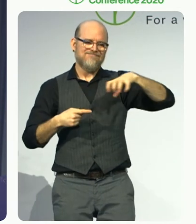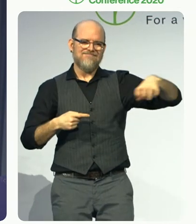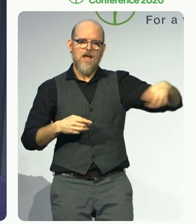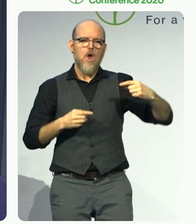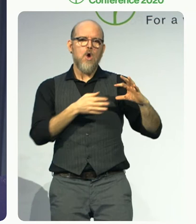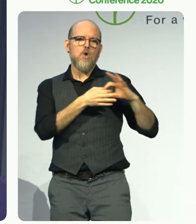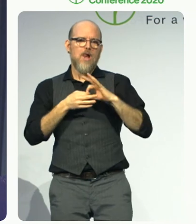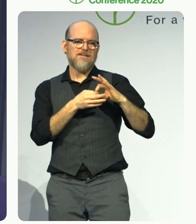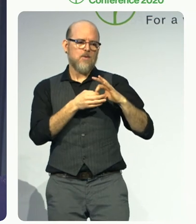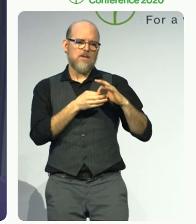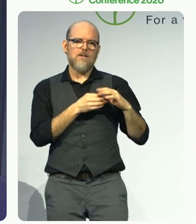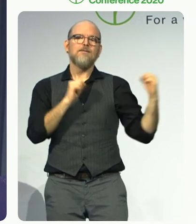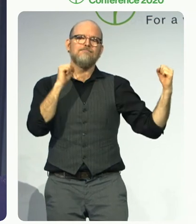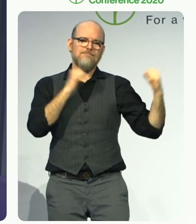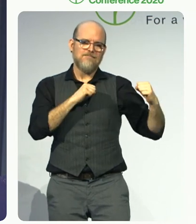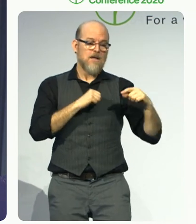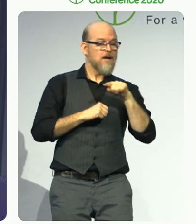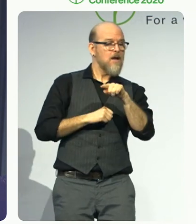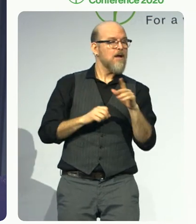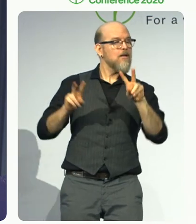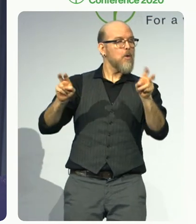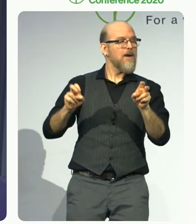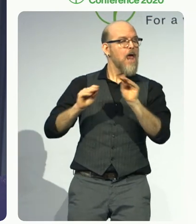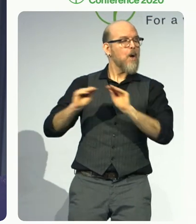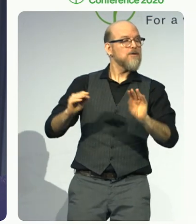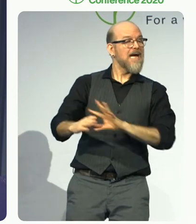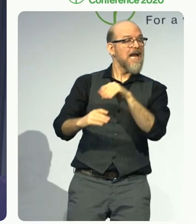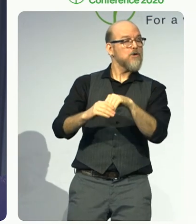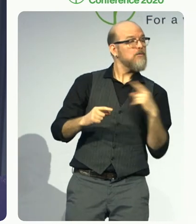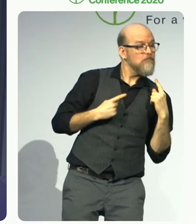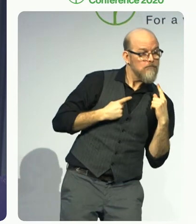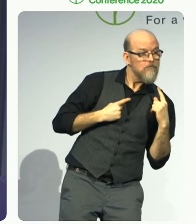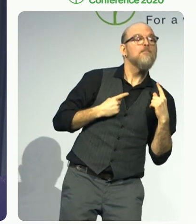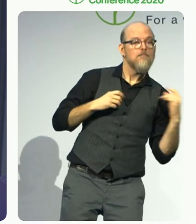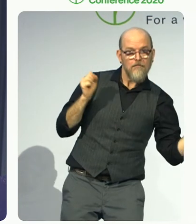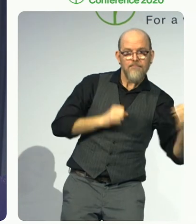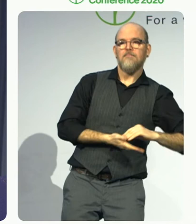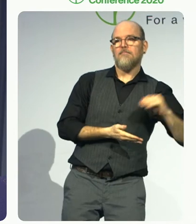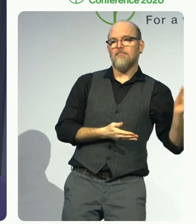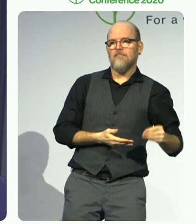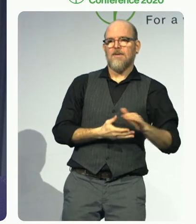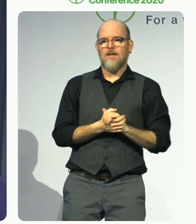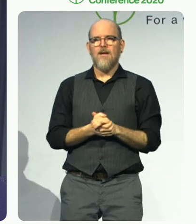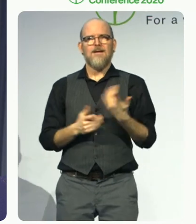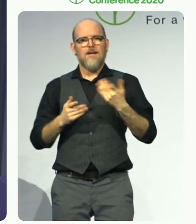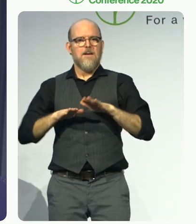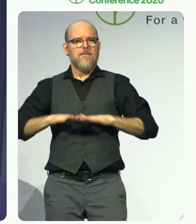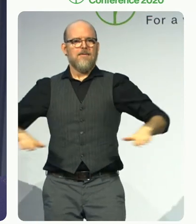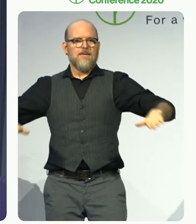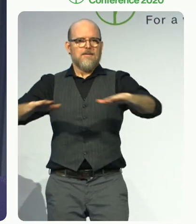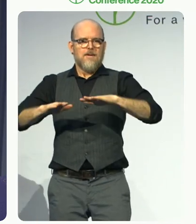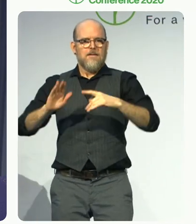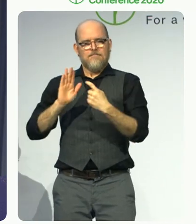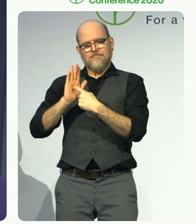as this a basic condition for leading a self-determined life.